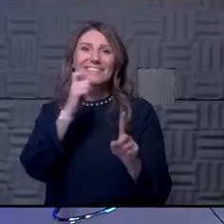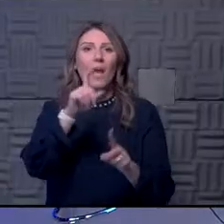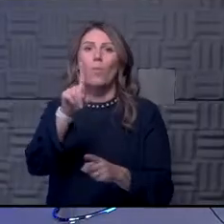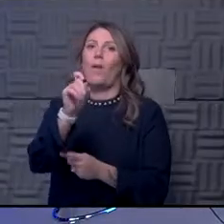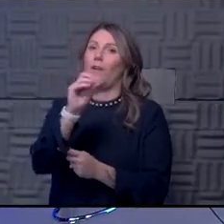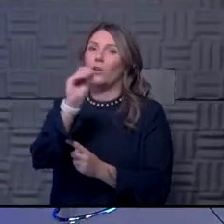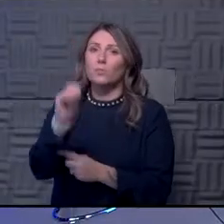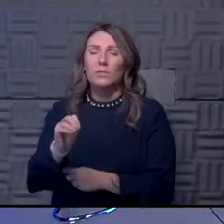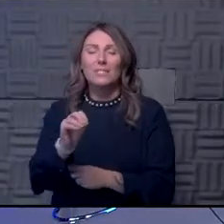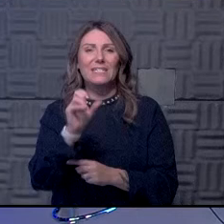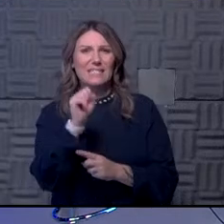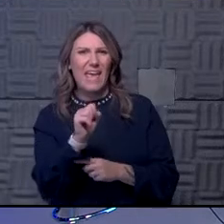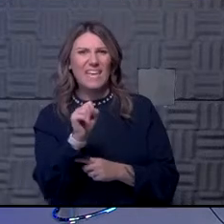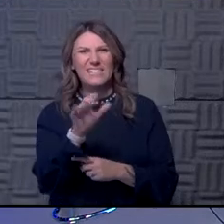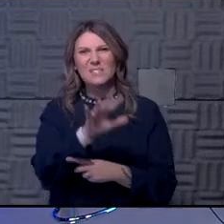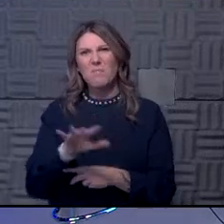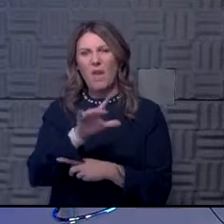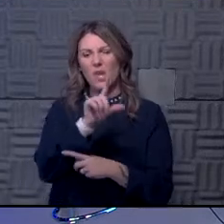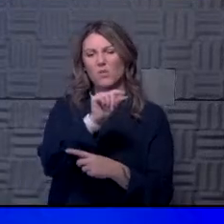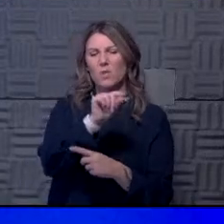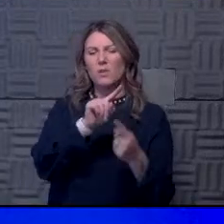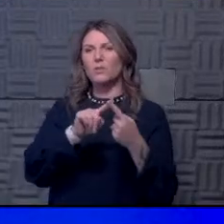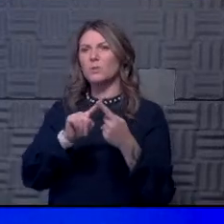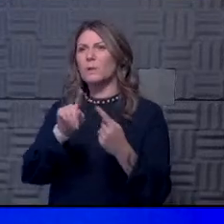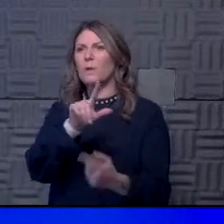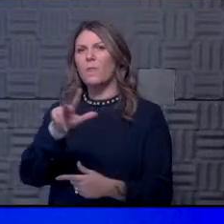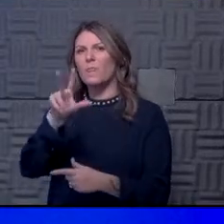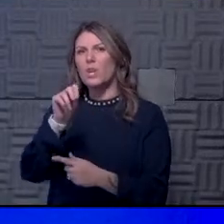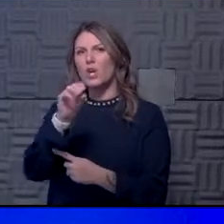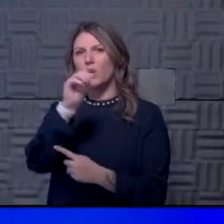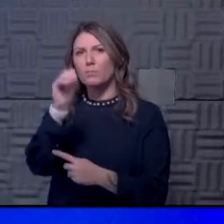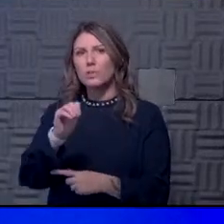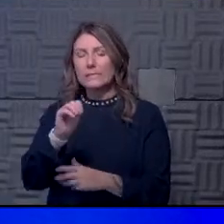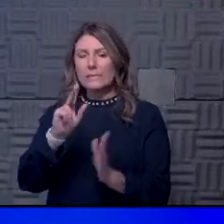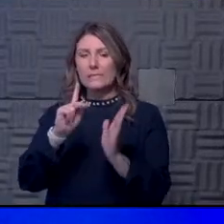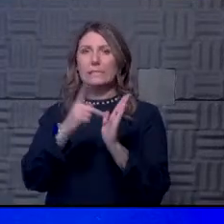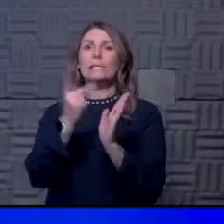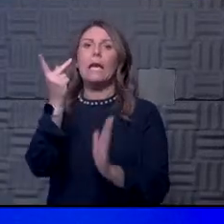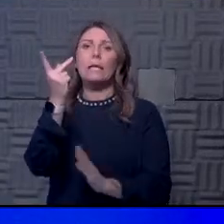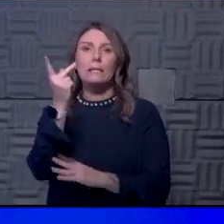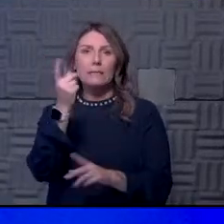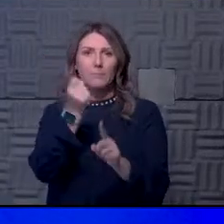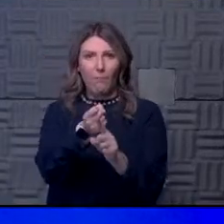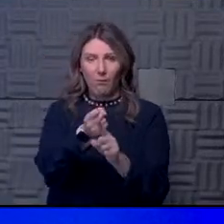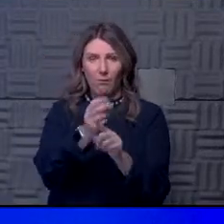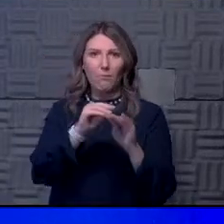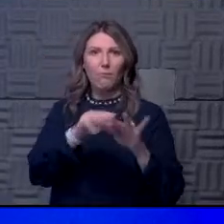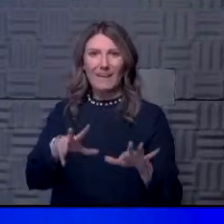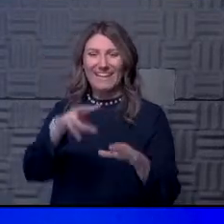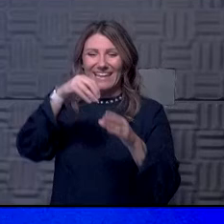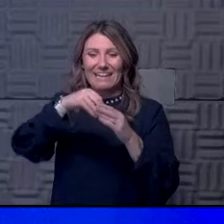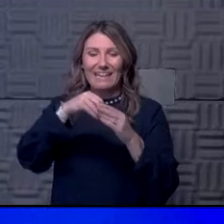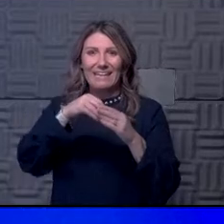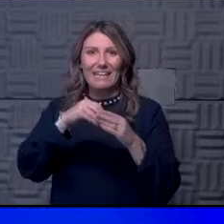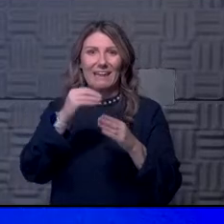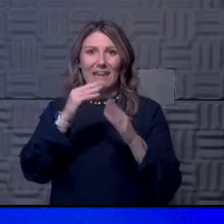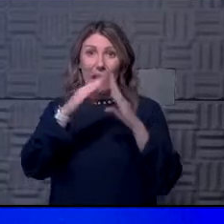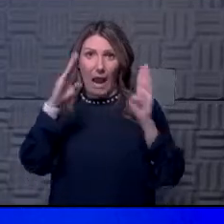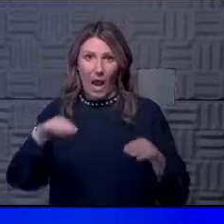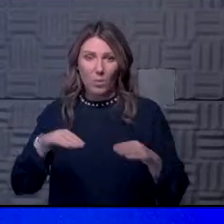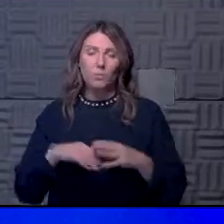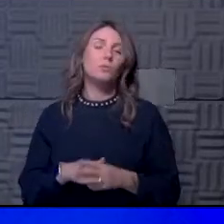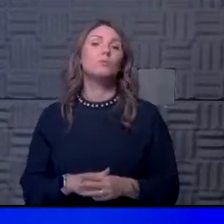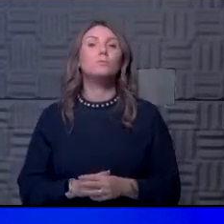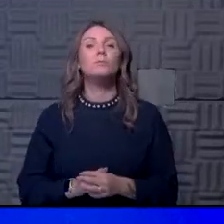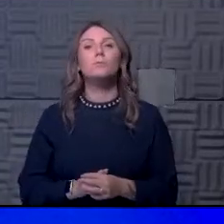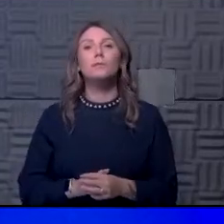we've kind of landed on the 20 to 30%, um, secondary, uh, attack rate or secondary infection rate within the household. You know,